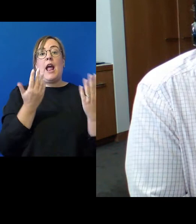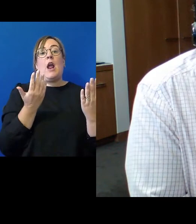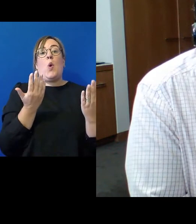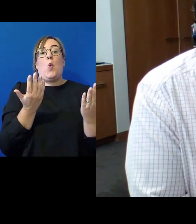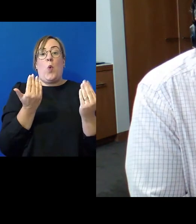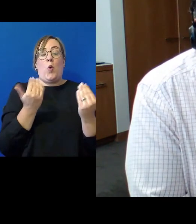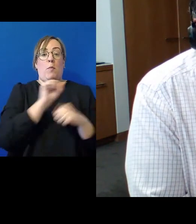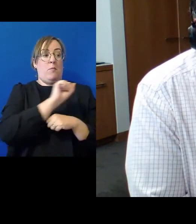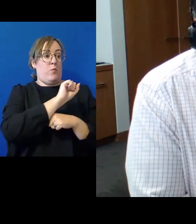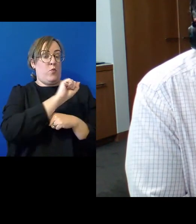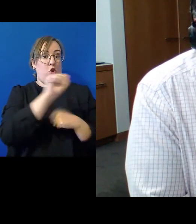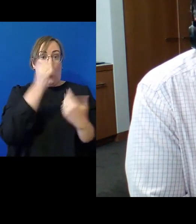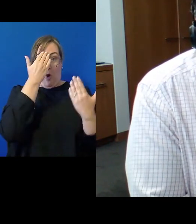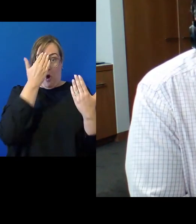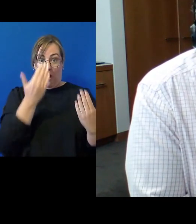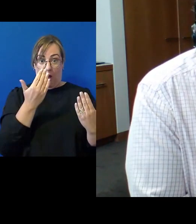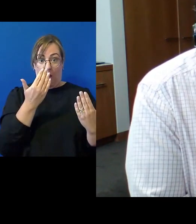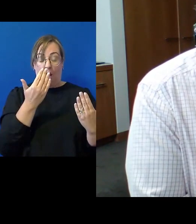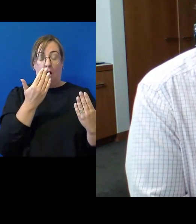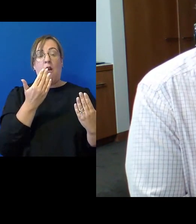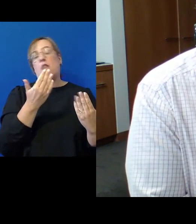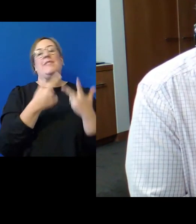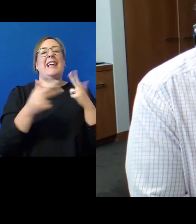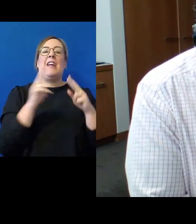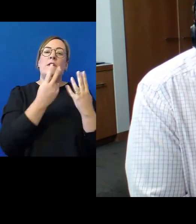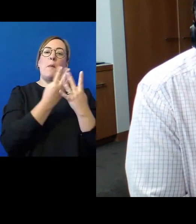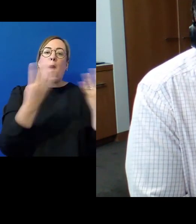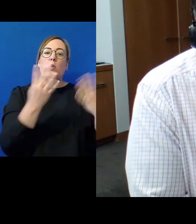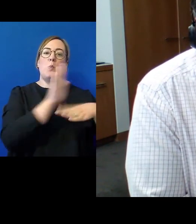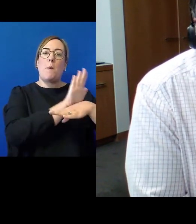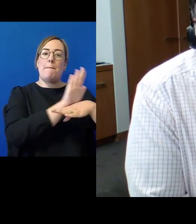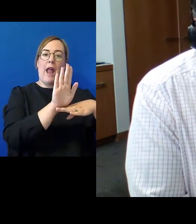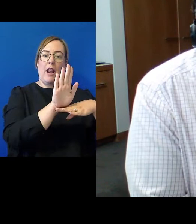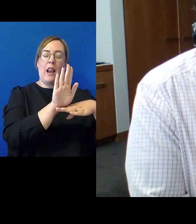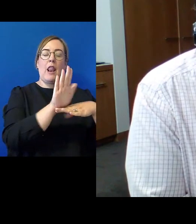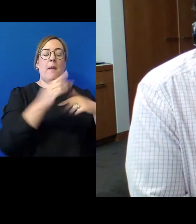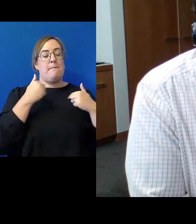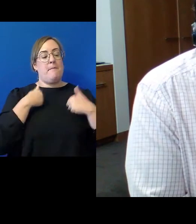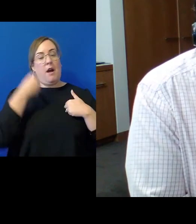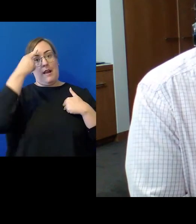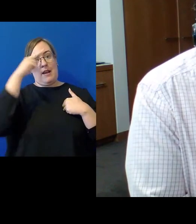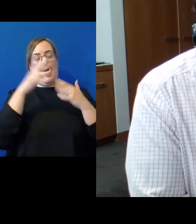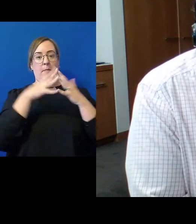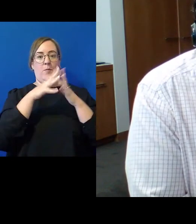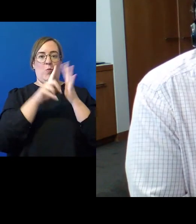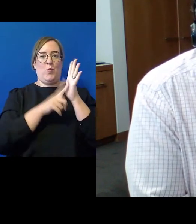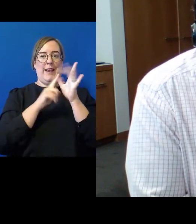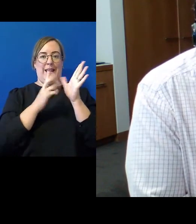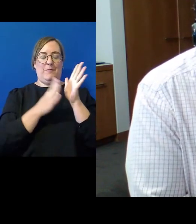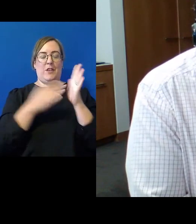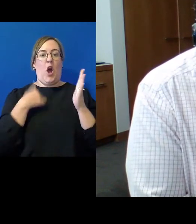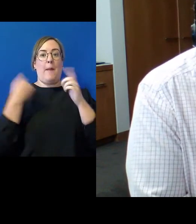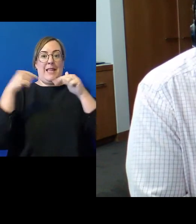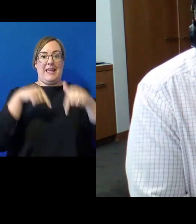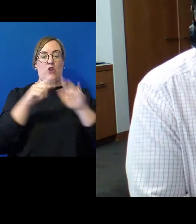your honours if it's a multi judge bench my name is Williams and I appear for the